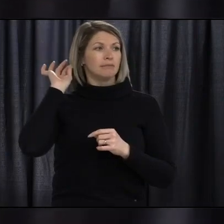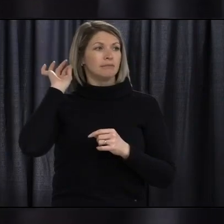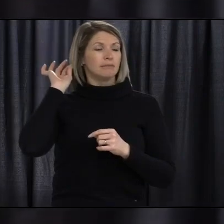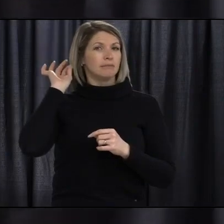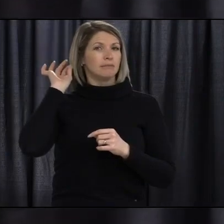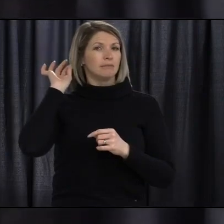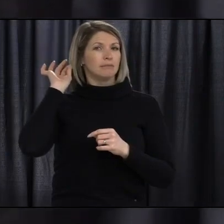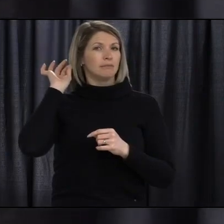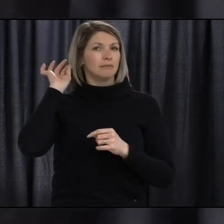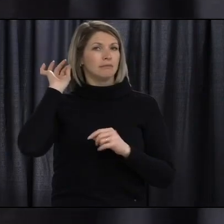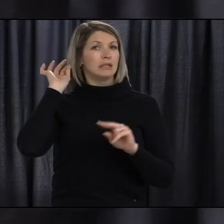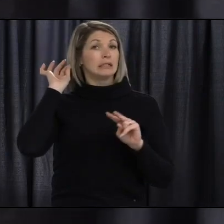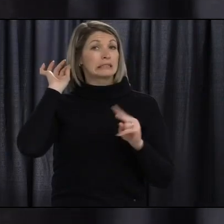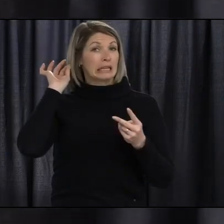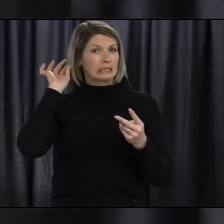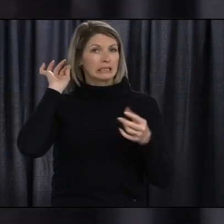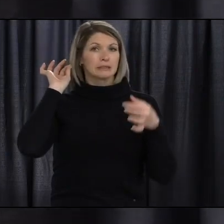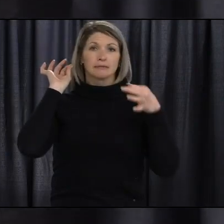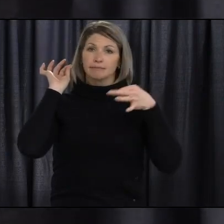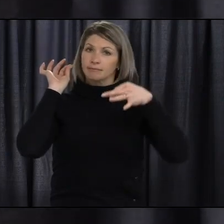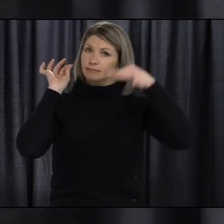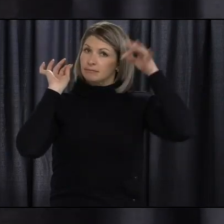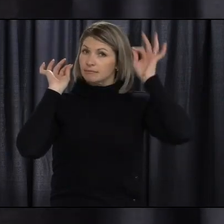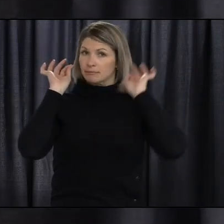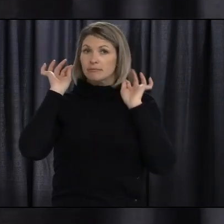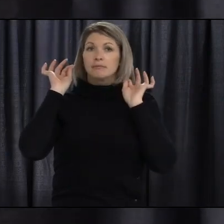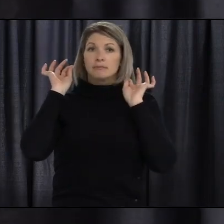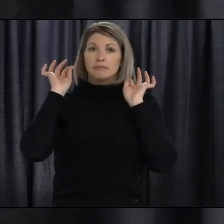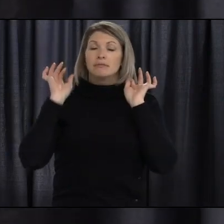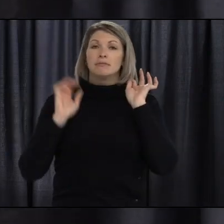Then place the other loop over your other ear.